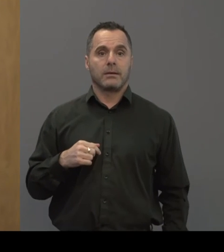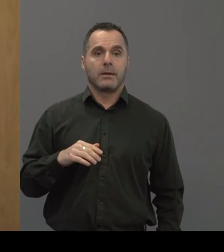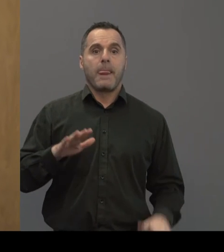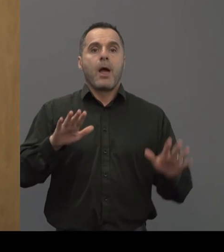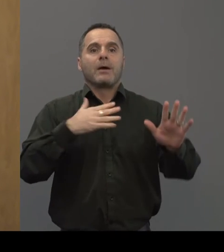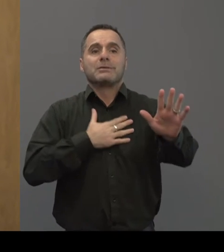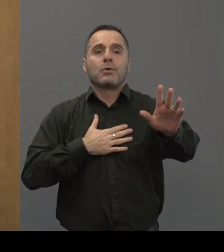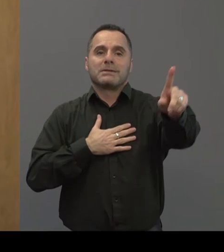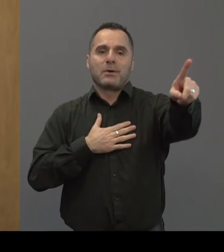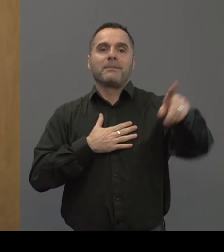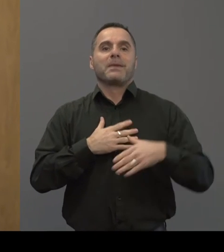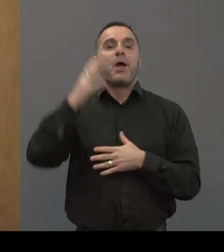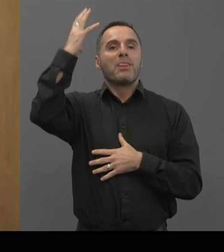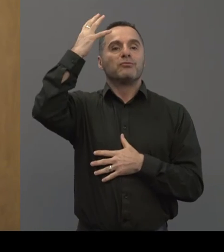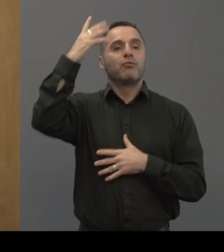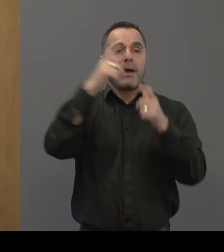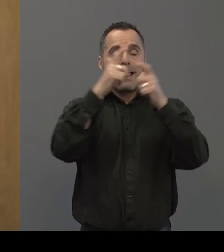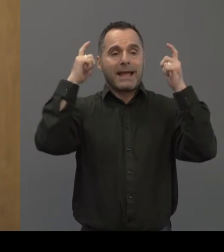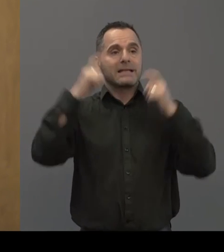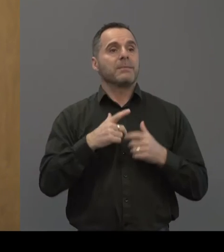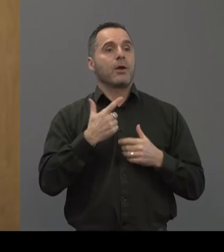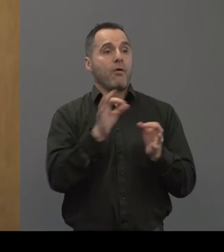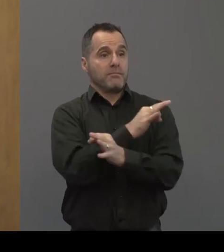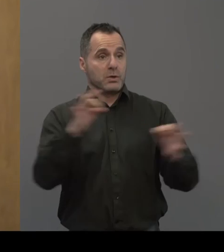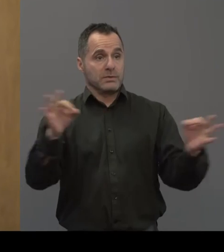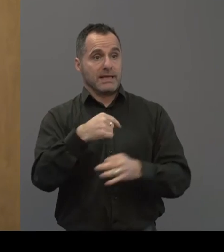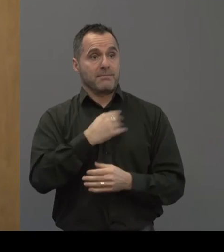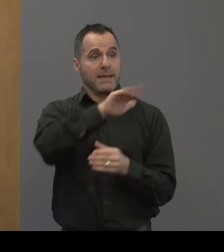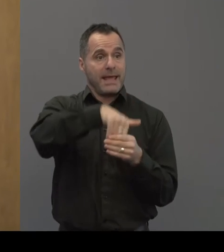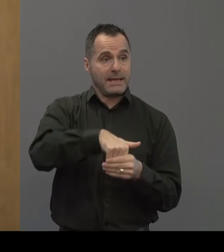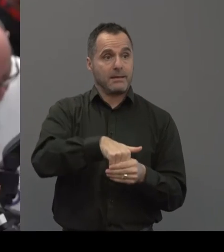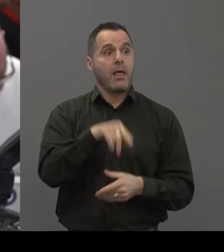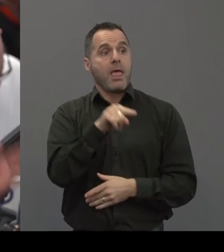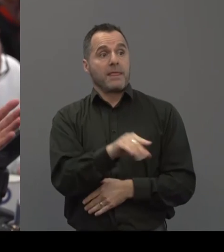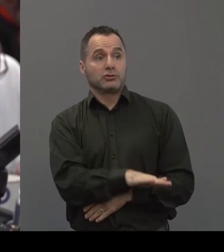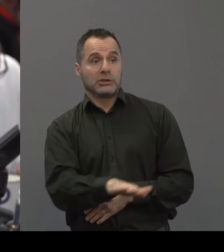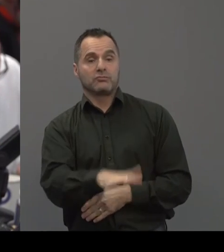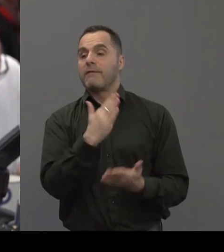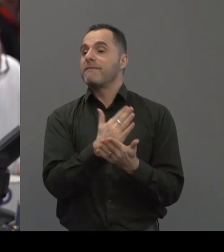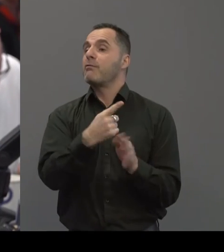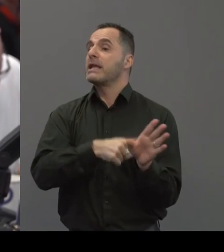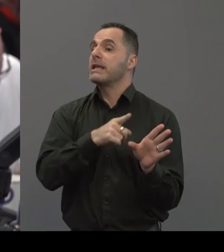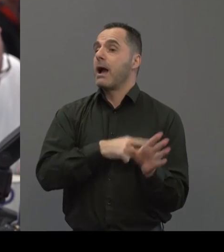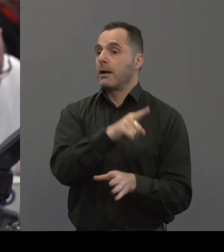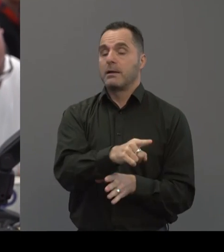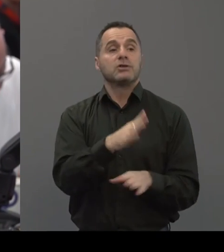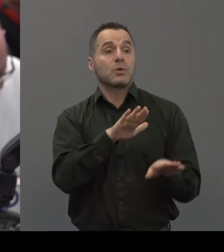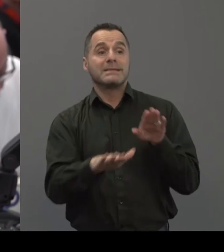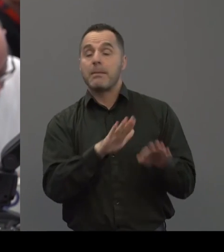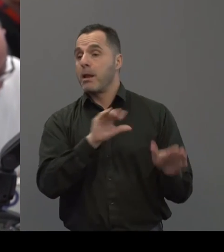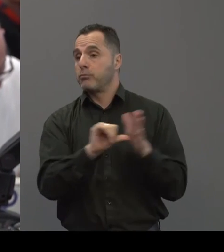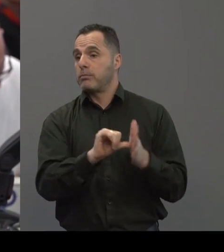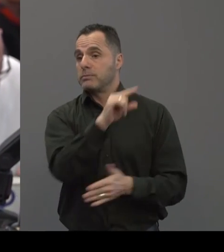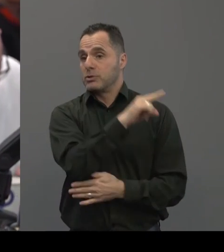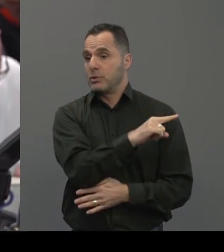Music and the Hearing Conservation Program. And they're very young. So it's a similar problem to you have, uh,